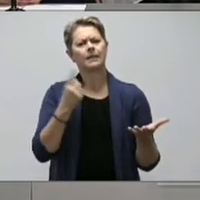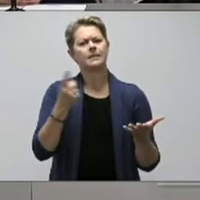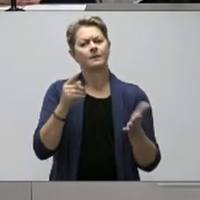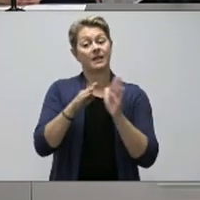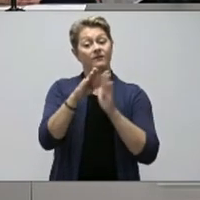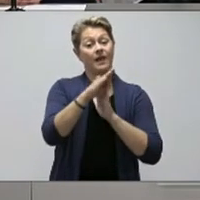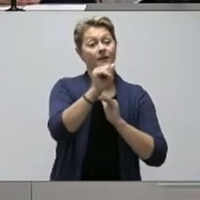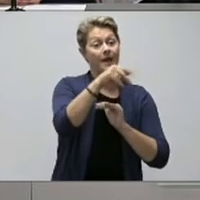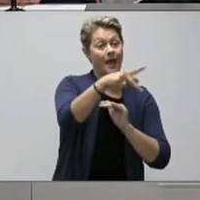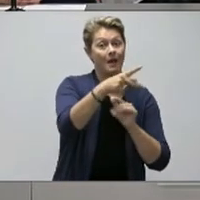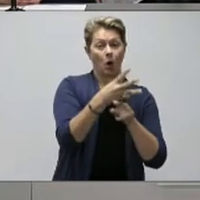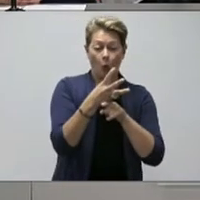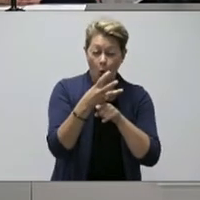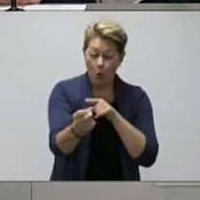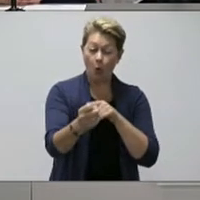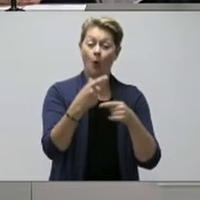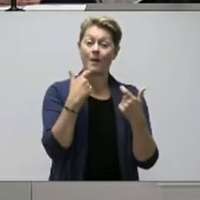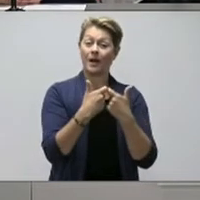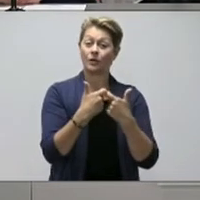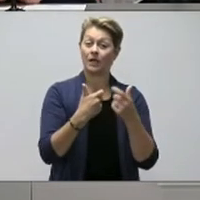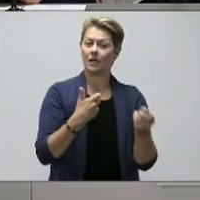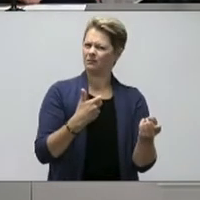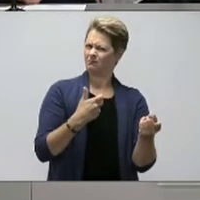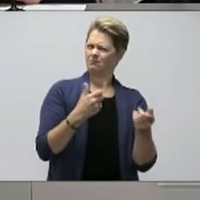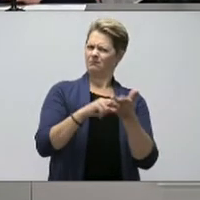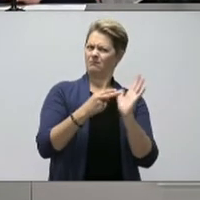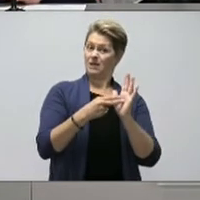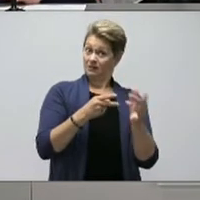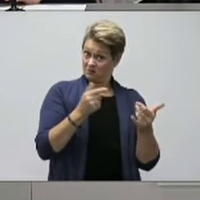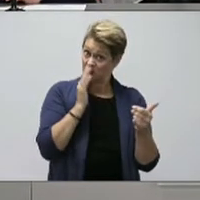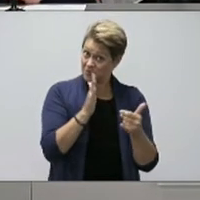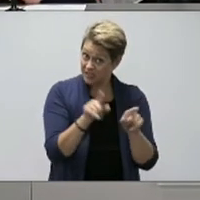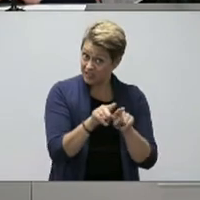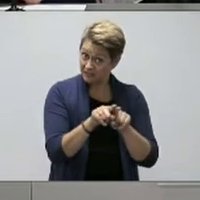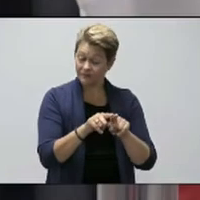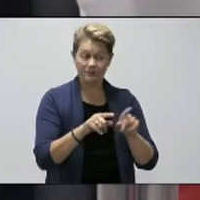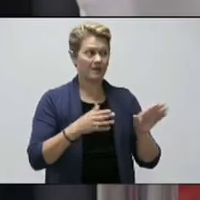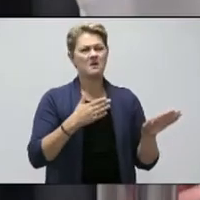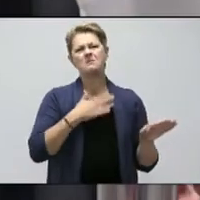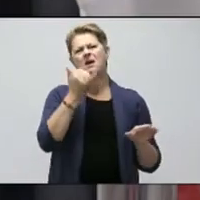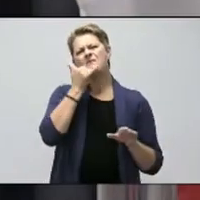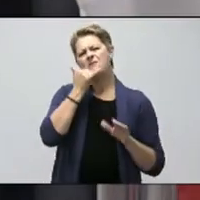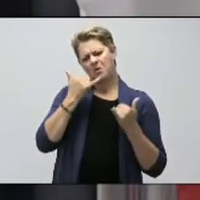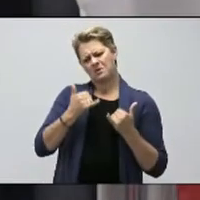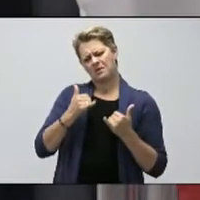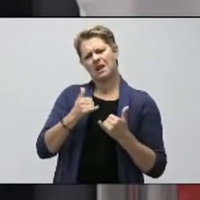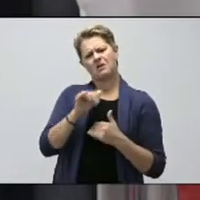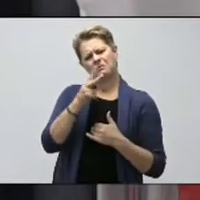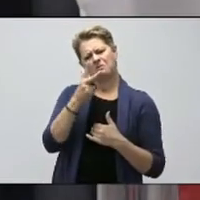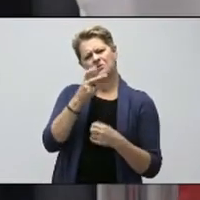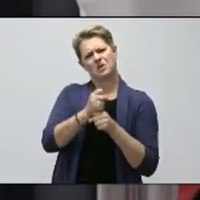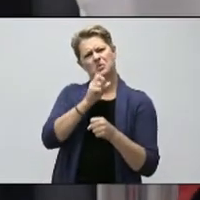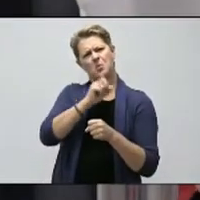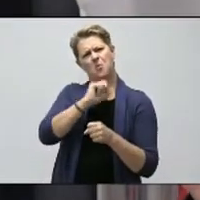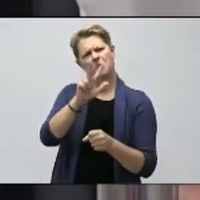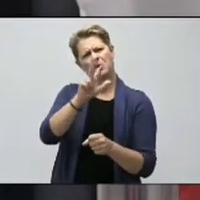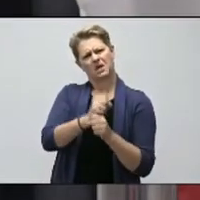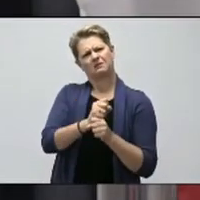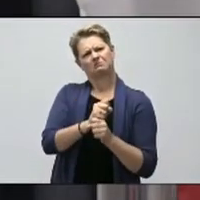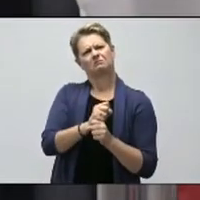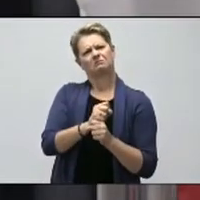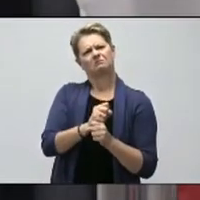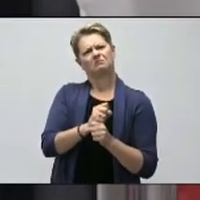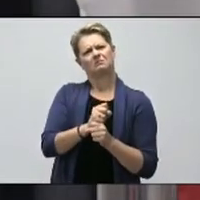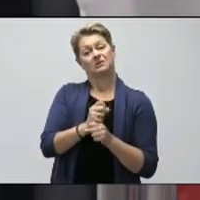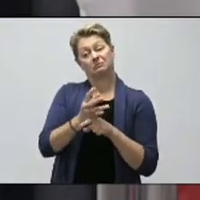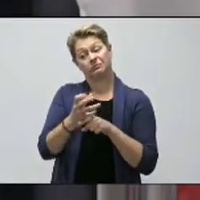completely drains the battery, and I'm curious about this one. So my phone right now is about three years old, and it